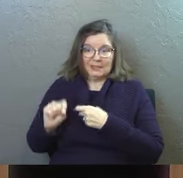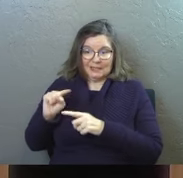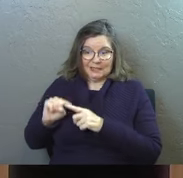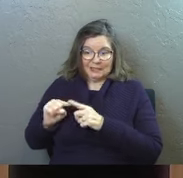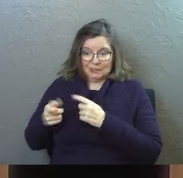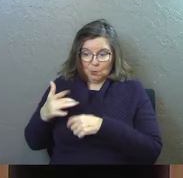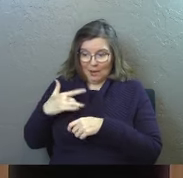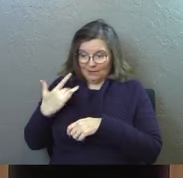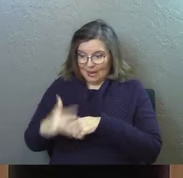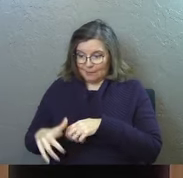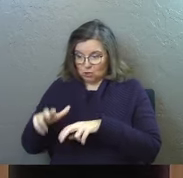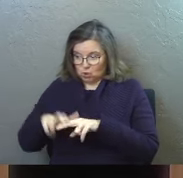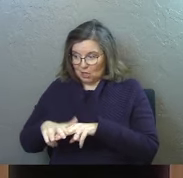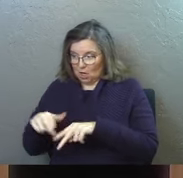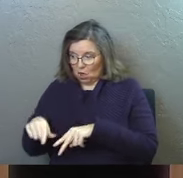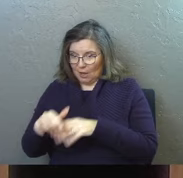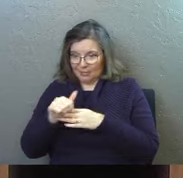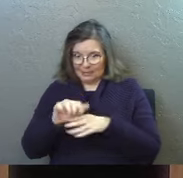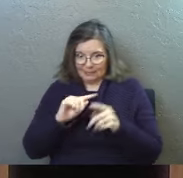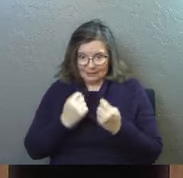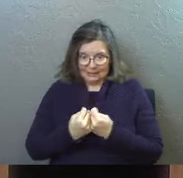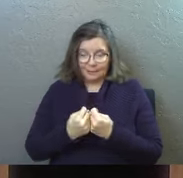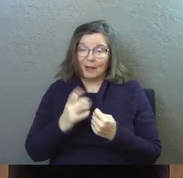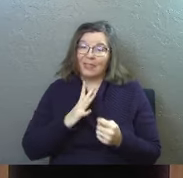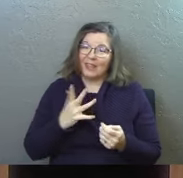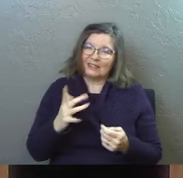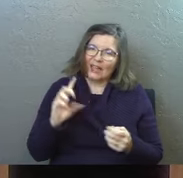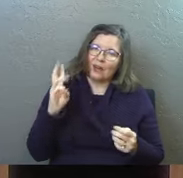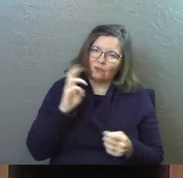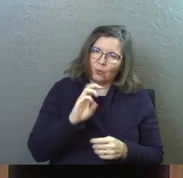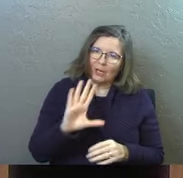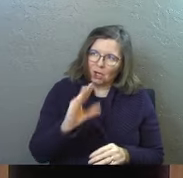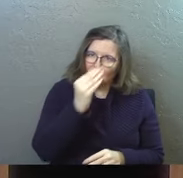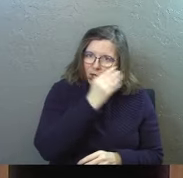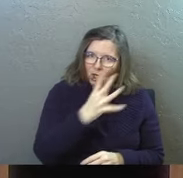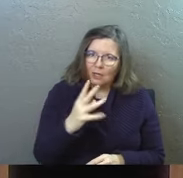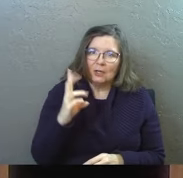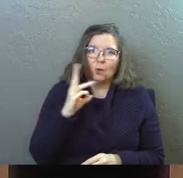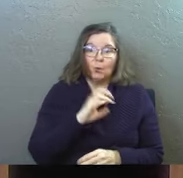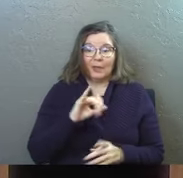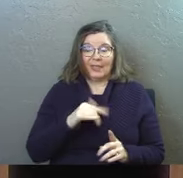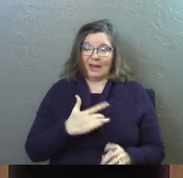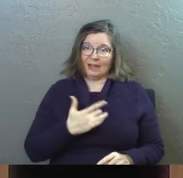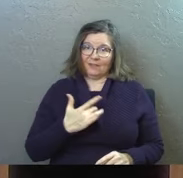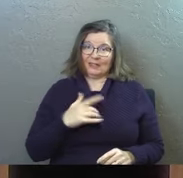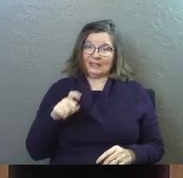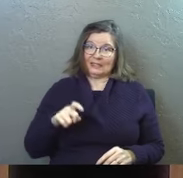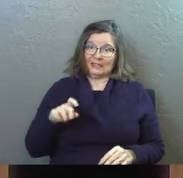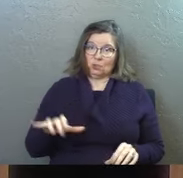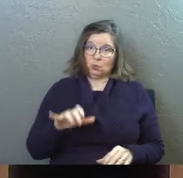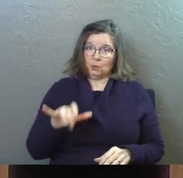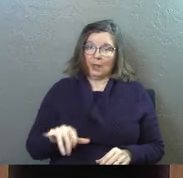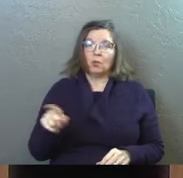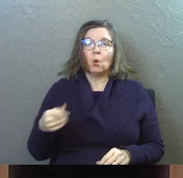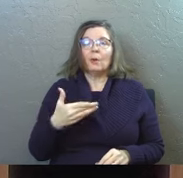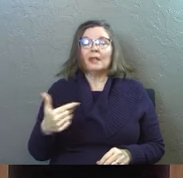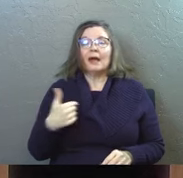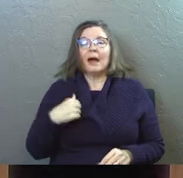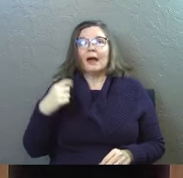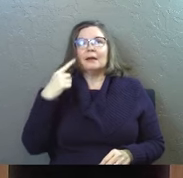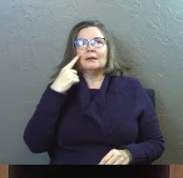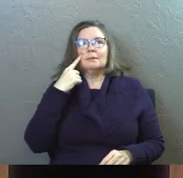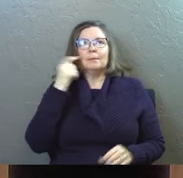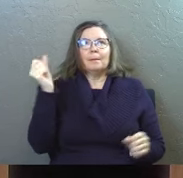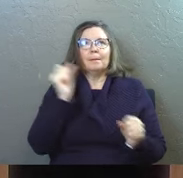says we got an empty chair on the leadership team and that's kind of weird by the way it's kind of weird that he feels a need to do this the only thing I